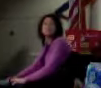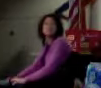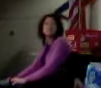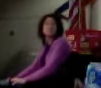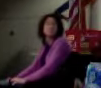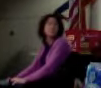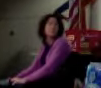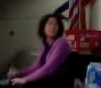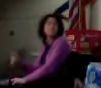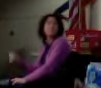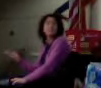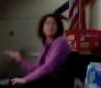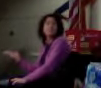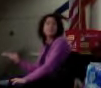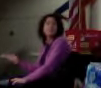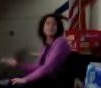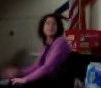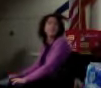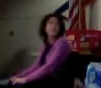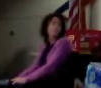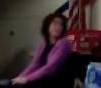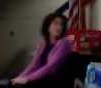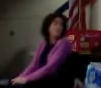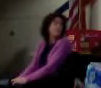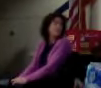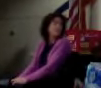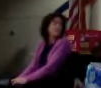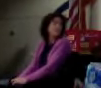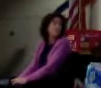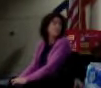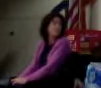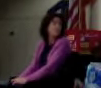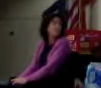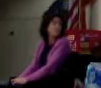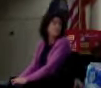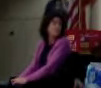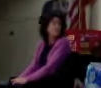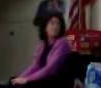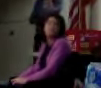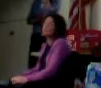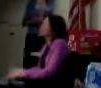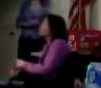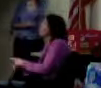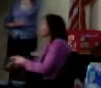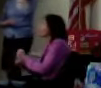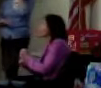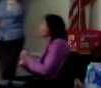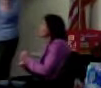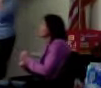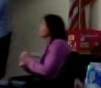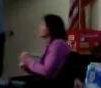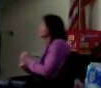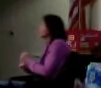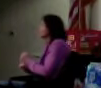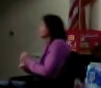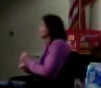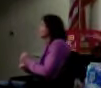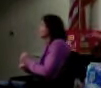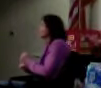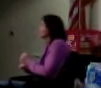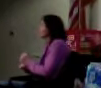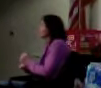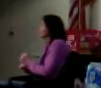The other thing is that it assumes that knowledge is unpredictable, that what you're going to get back is very, very